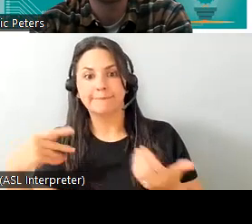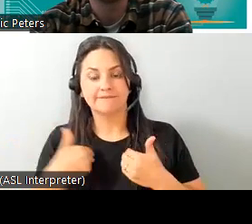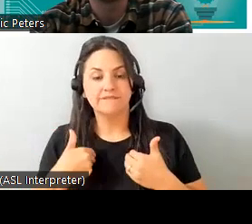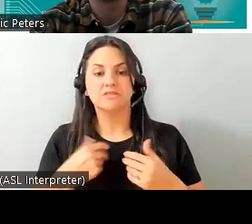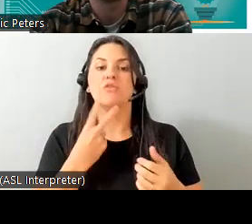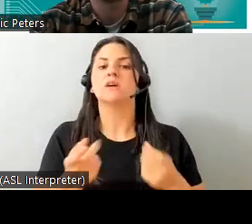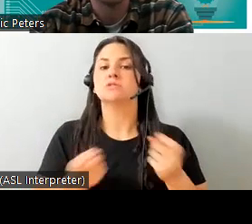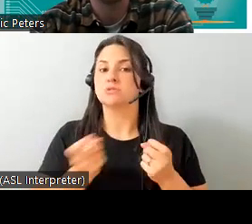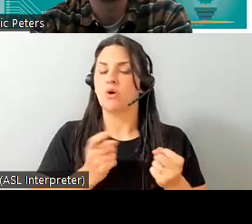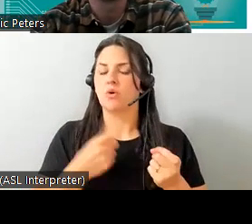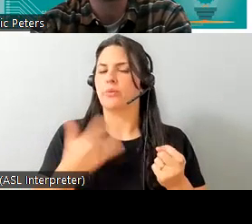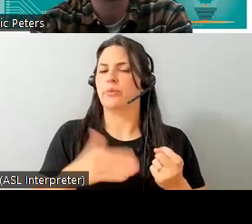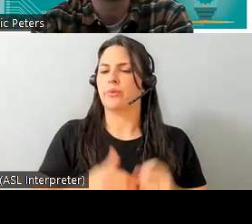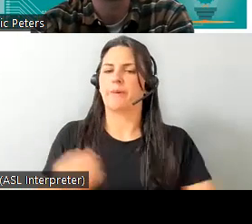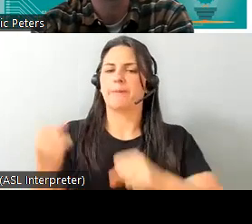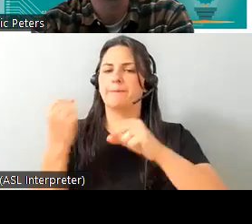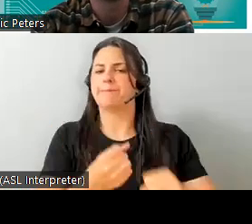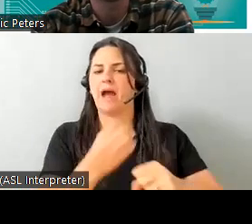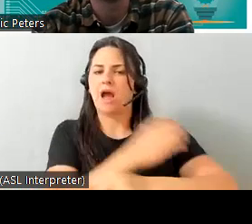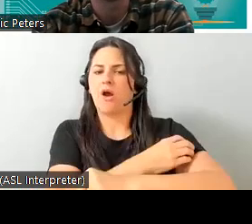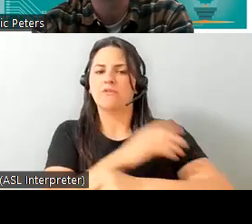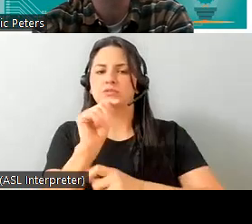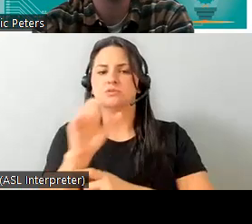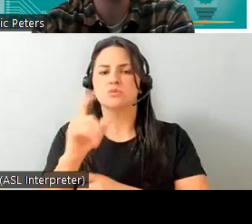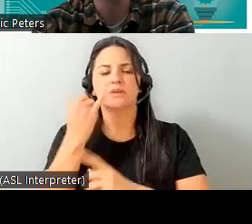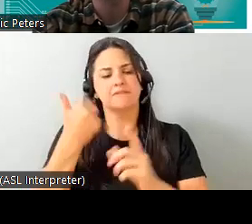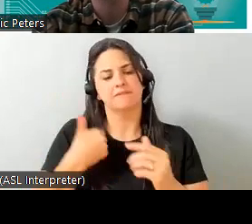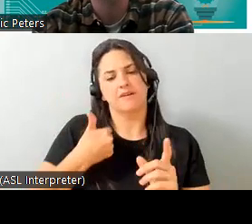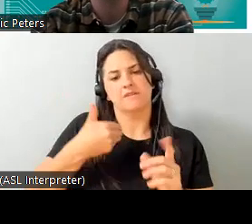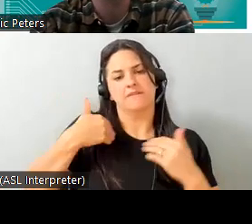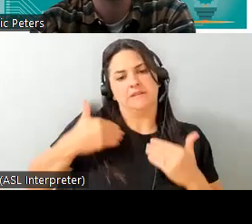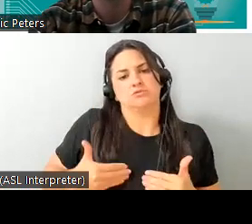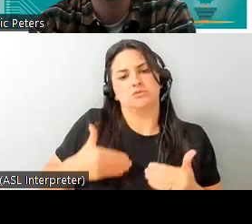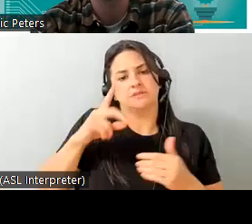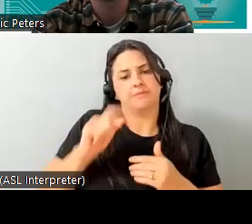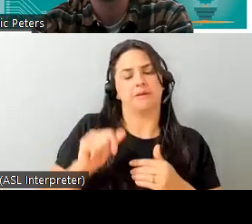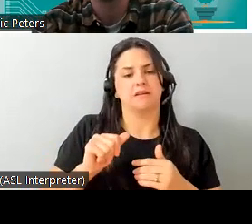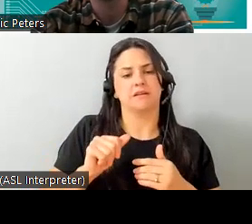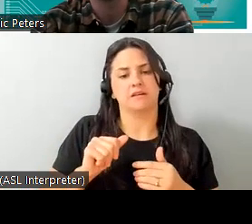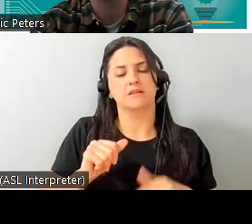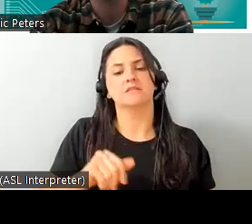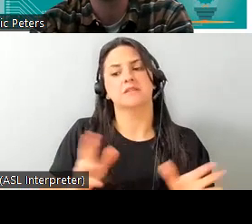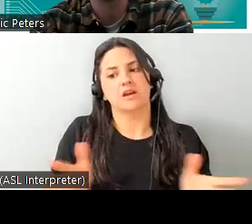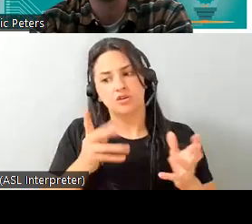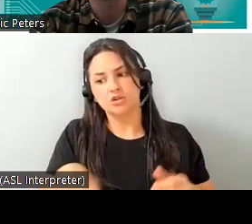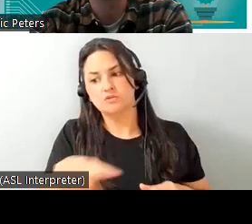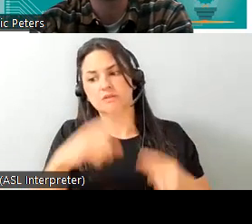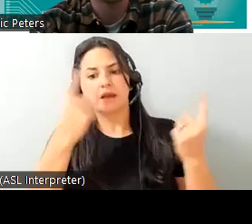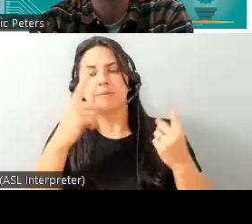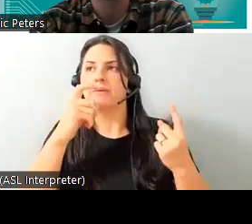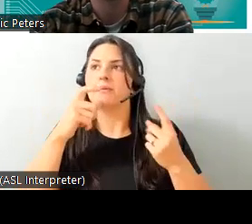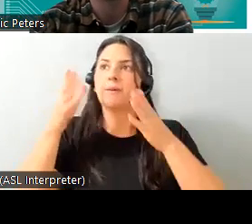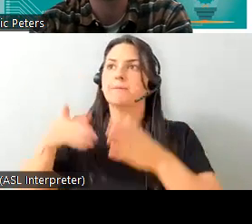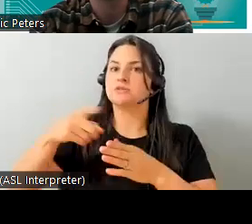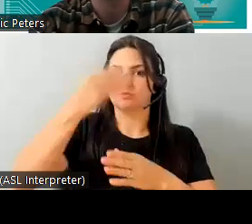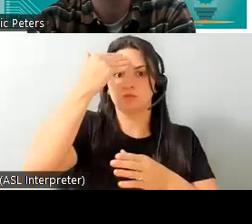particular is a really powerful tool for anyone with a physical disability and i'd encourage anyone to think about someone they know and consider